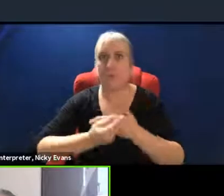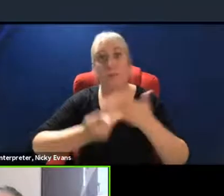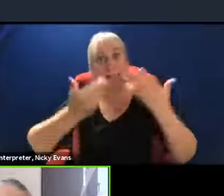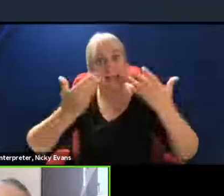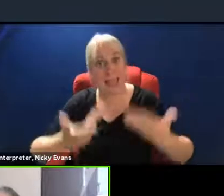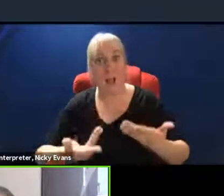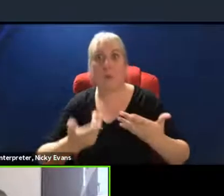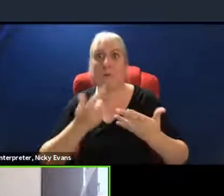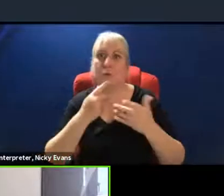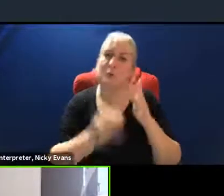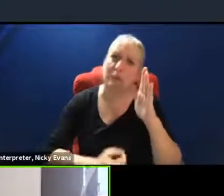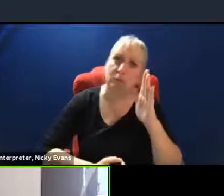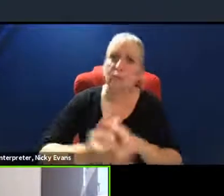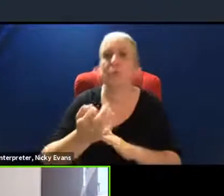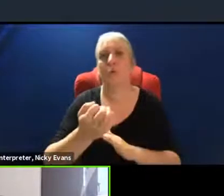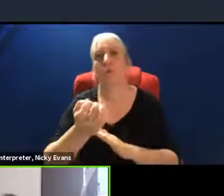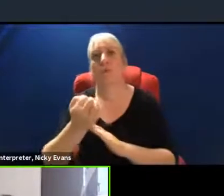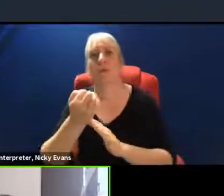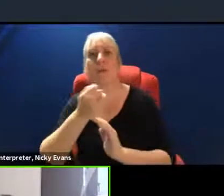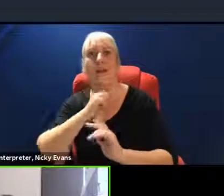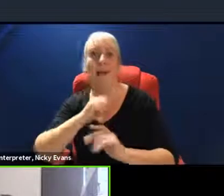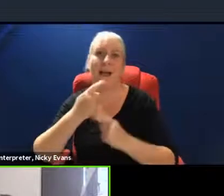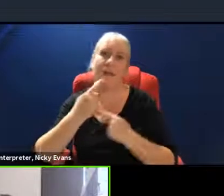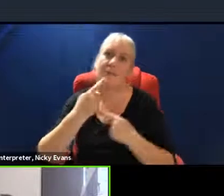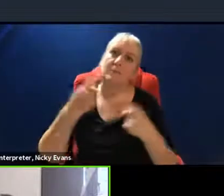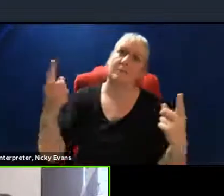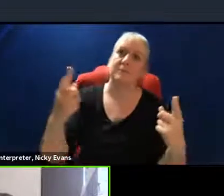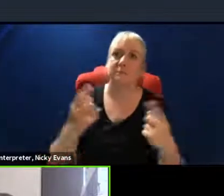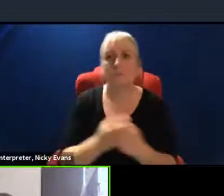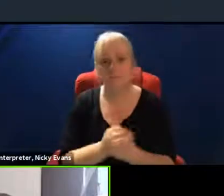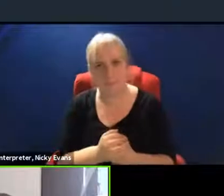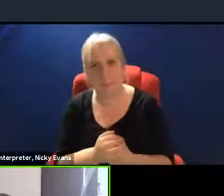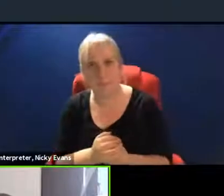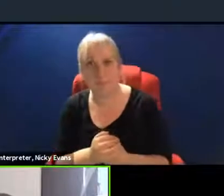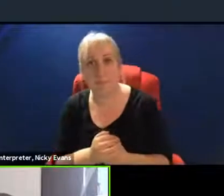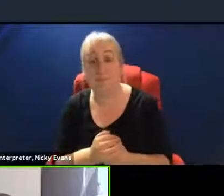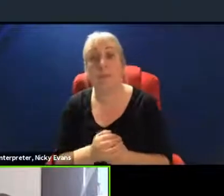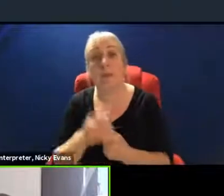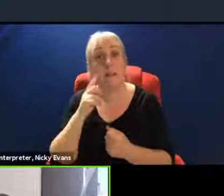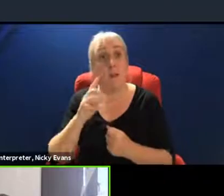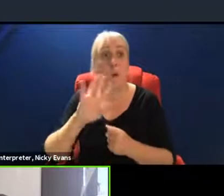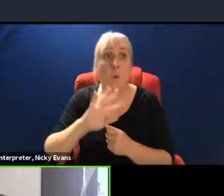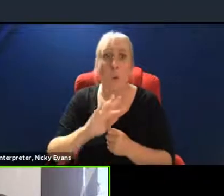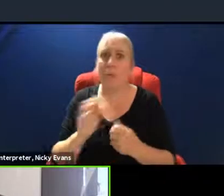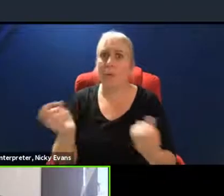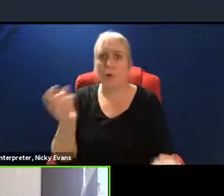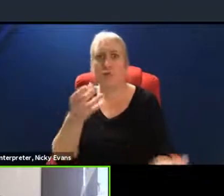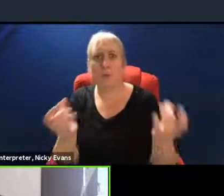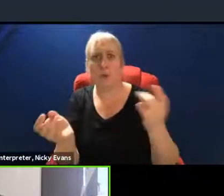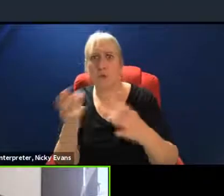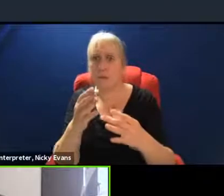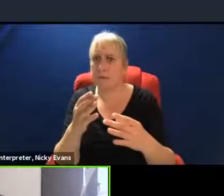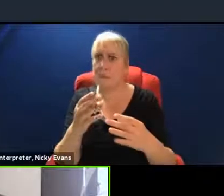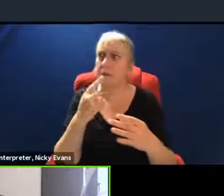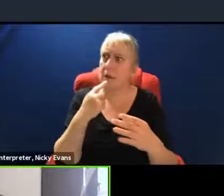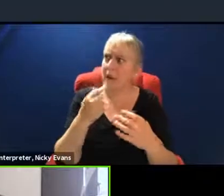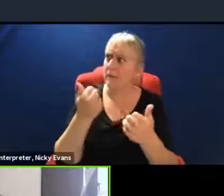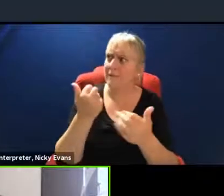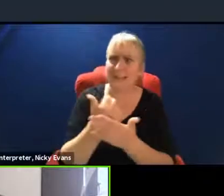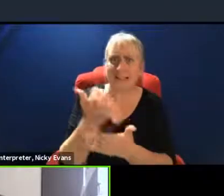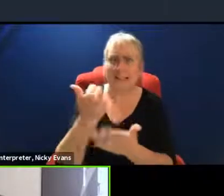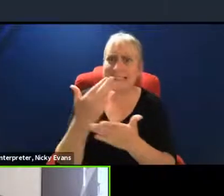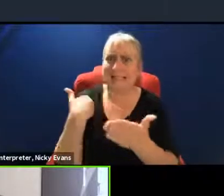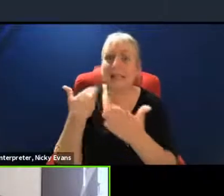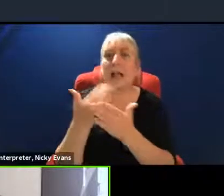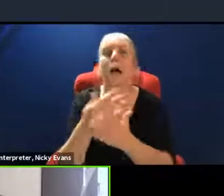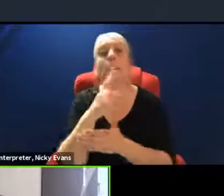And I very much want to agree with the comments that Donna made earlier. All the contributors have been absolutely fantastic, but Donna hit so many nails on the head